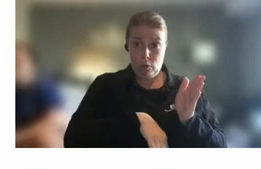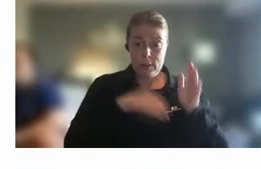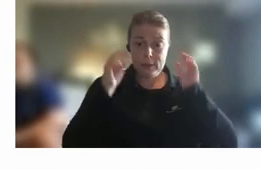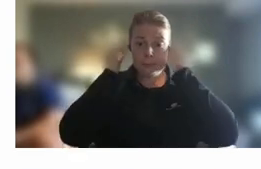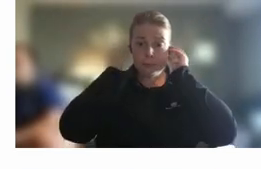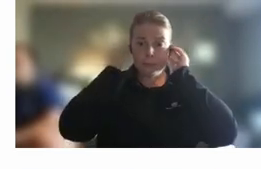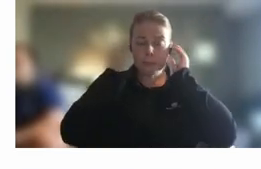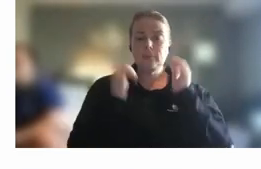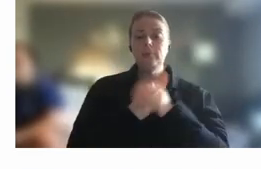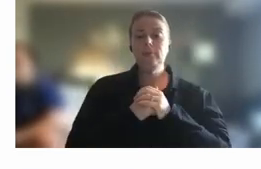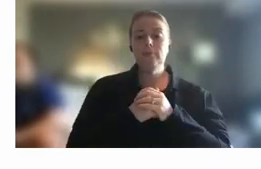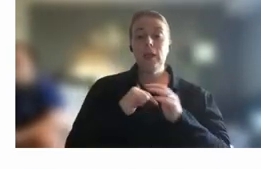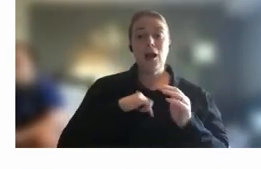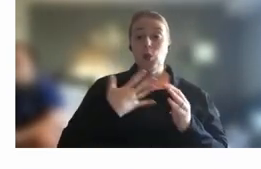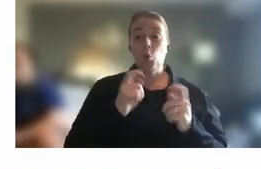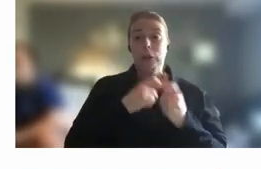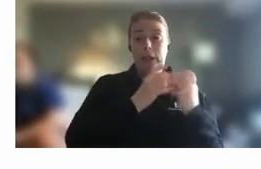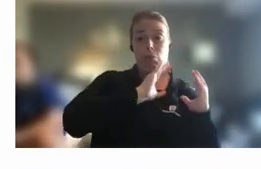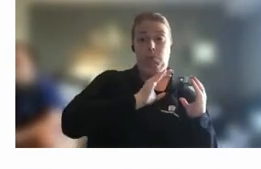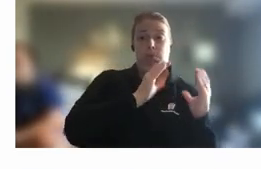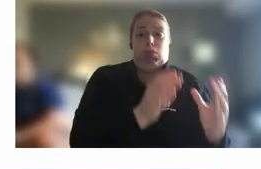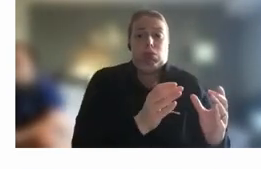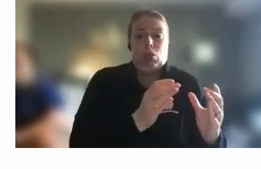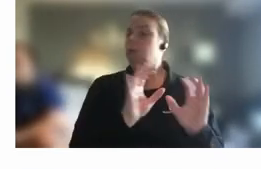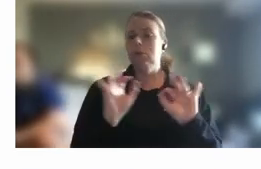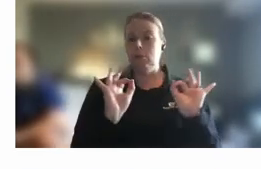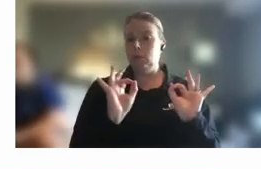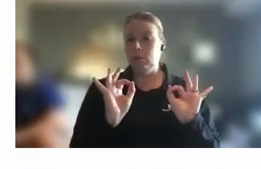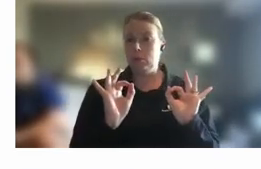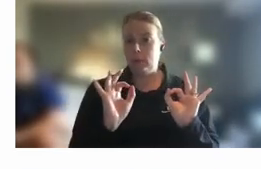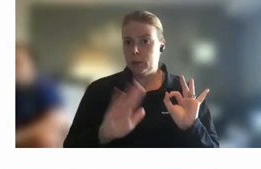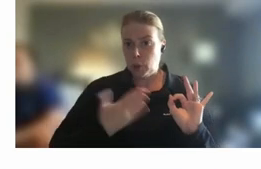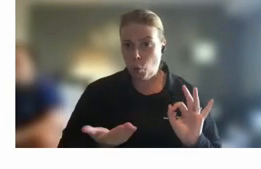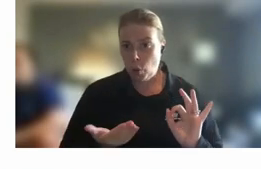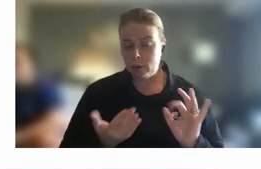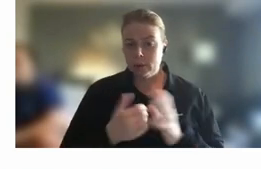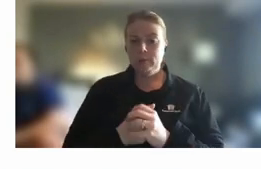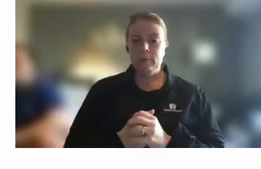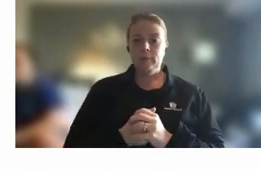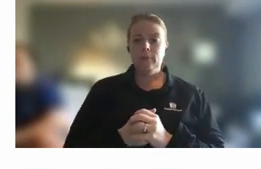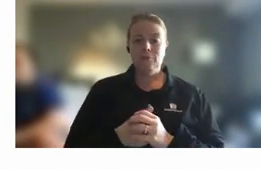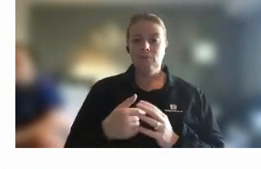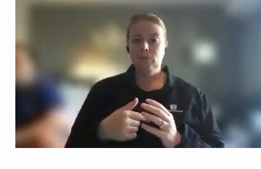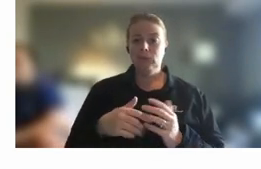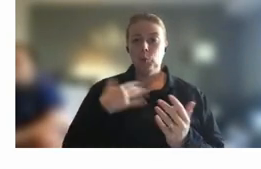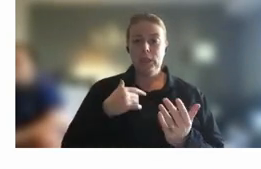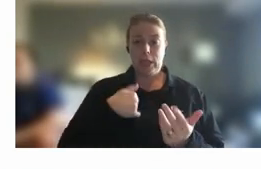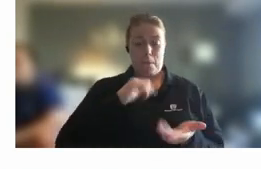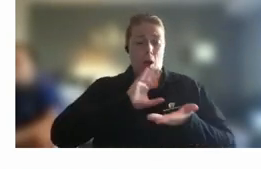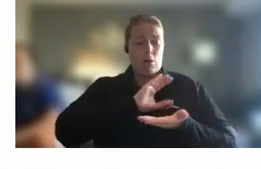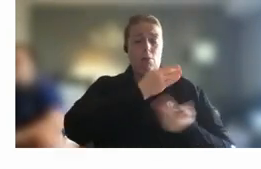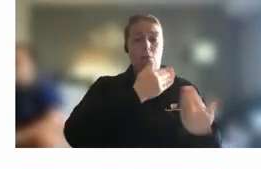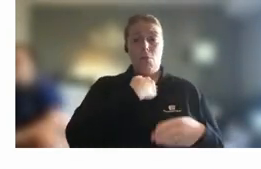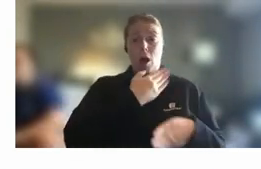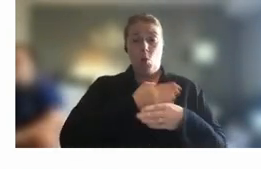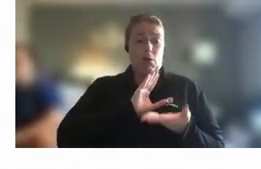i didn't want to burden the team that was not one of my my objectives was i don't want to just do this by pushing a whole bunch more stuff down even though the team were awesome